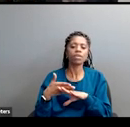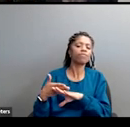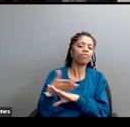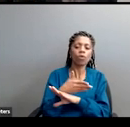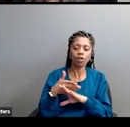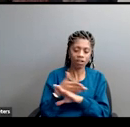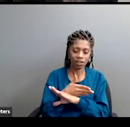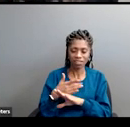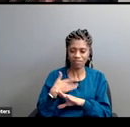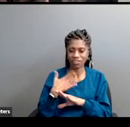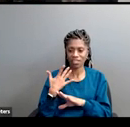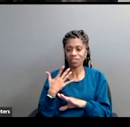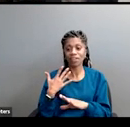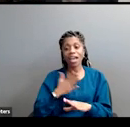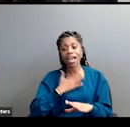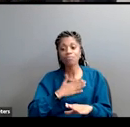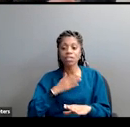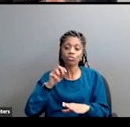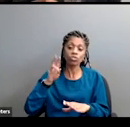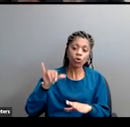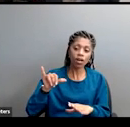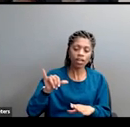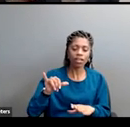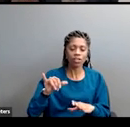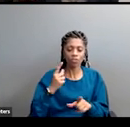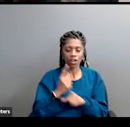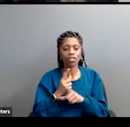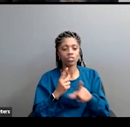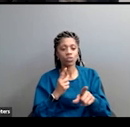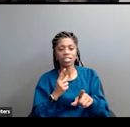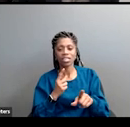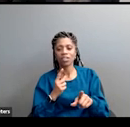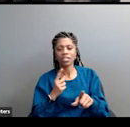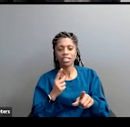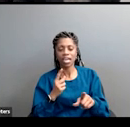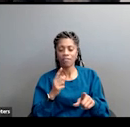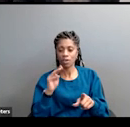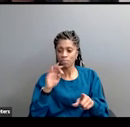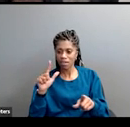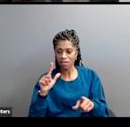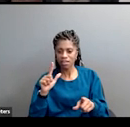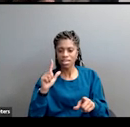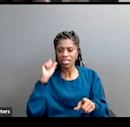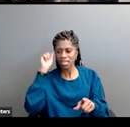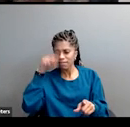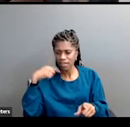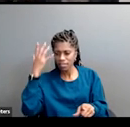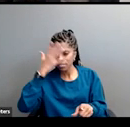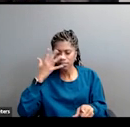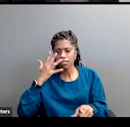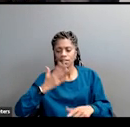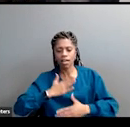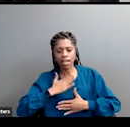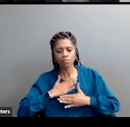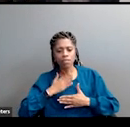joyful vision of a shared meal. Two, notice this is really, this is the